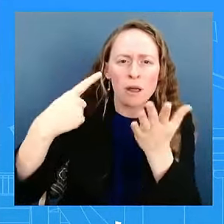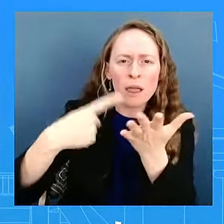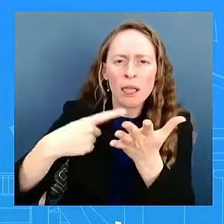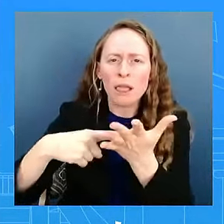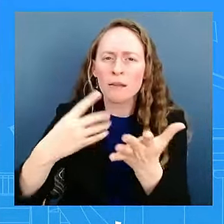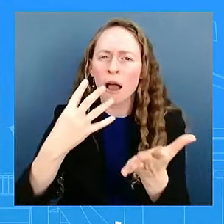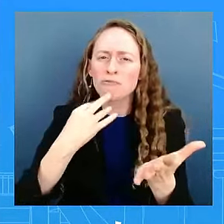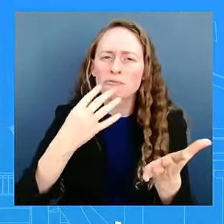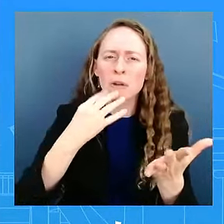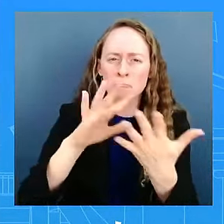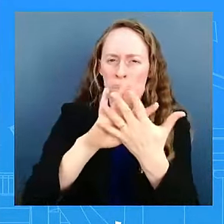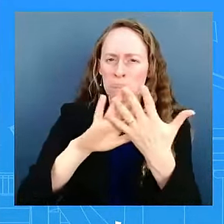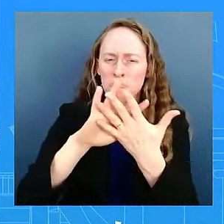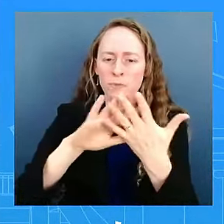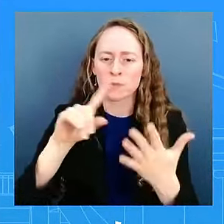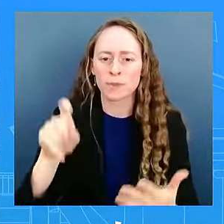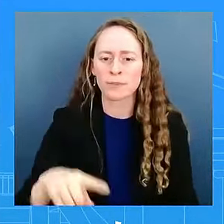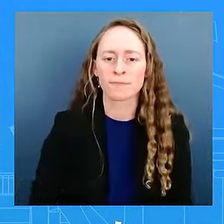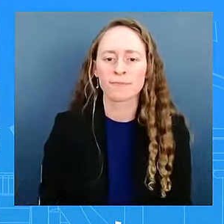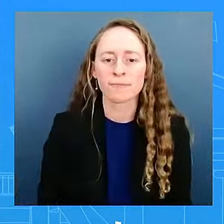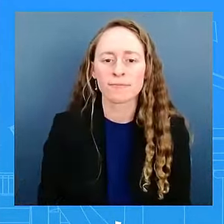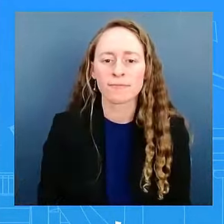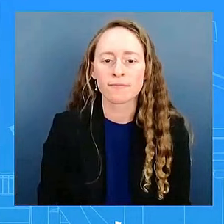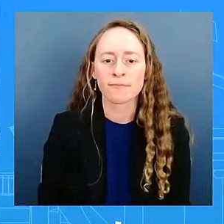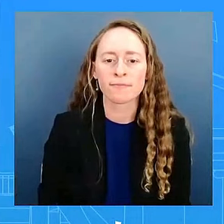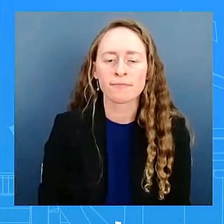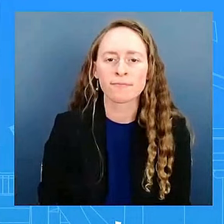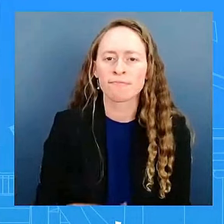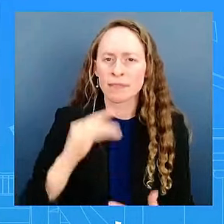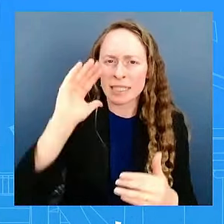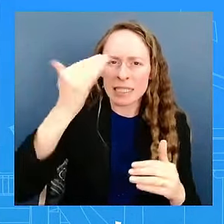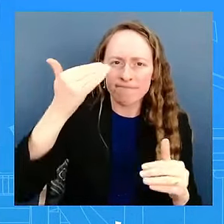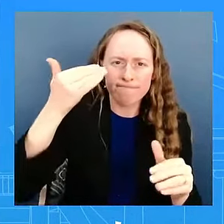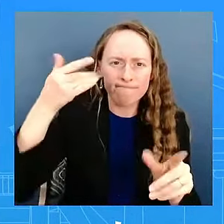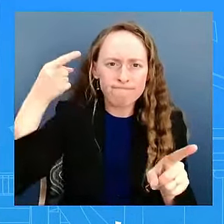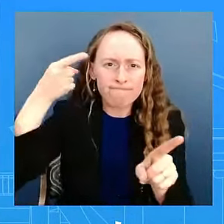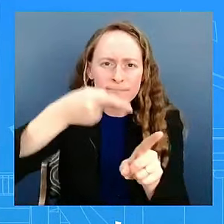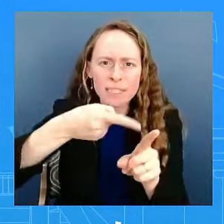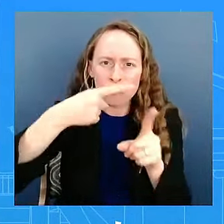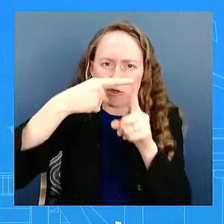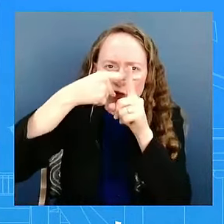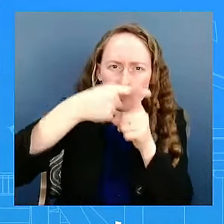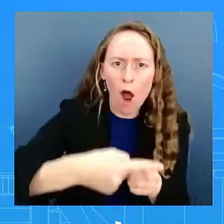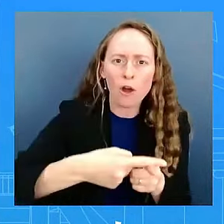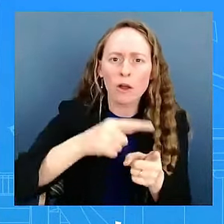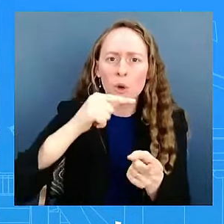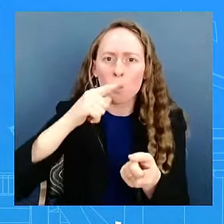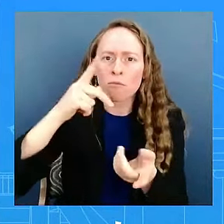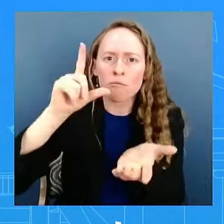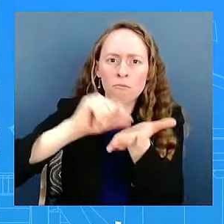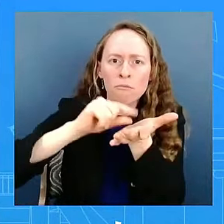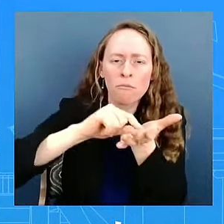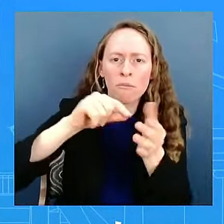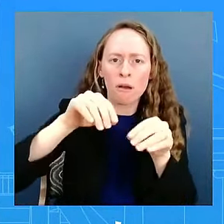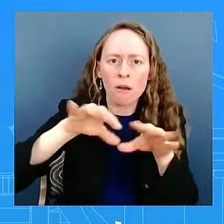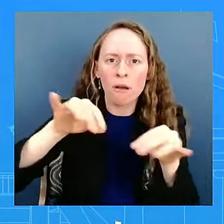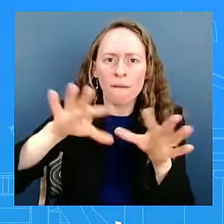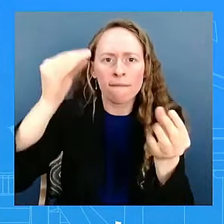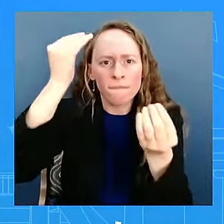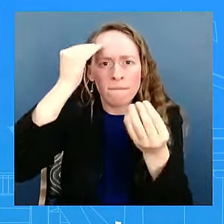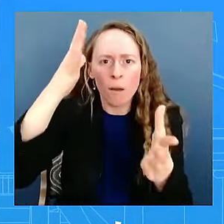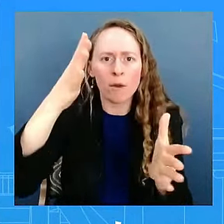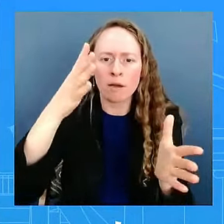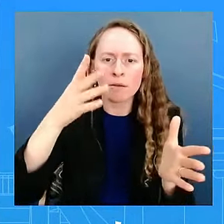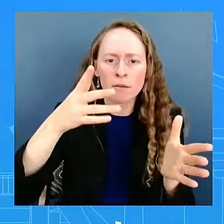that they were journalists and were targeted. Are you condemning this? And do you have any other reaction regarding the killing of journalists that's